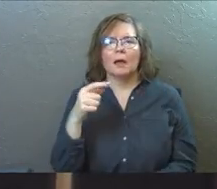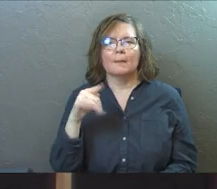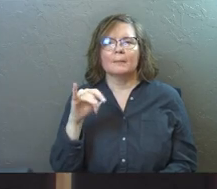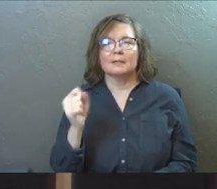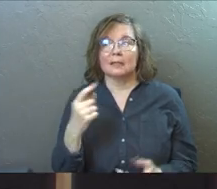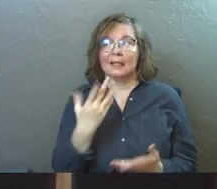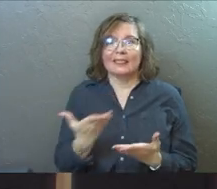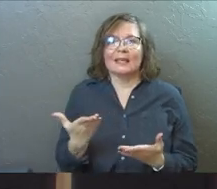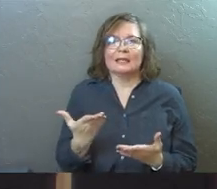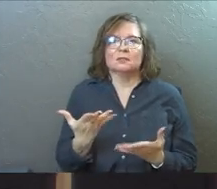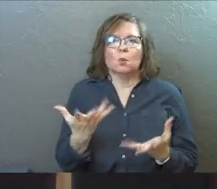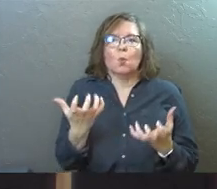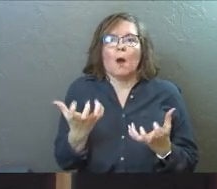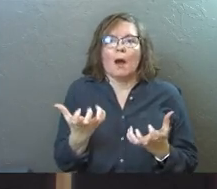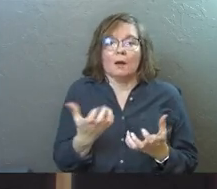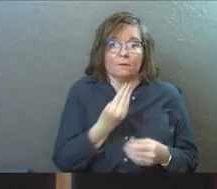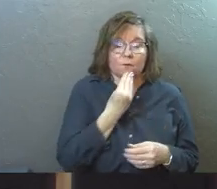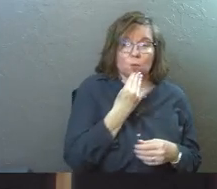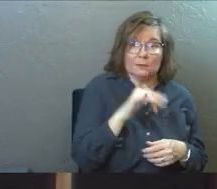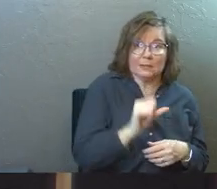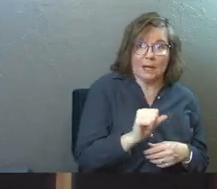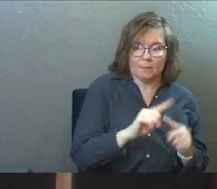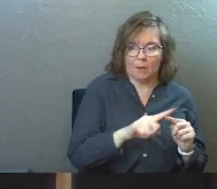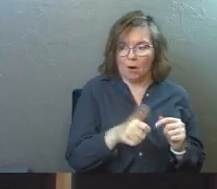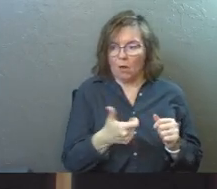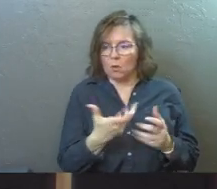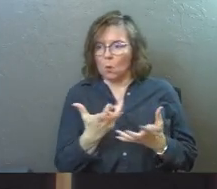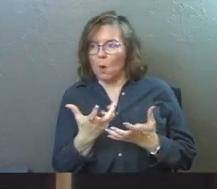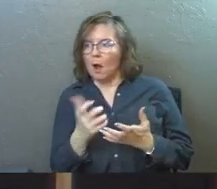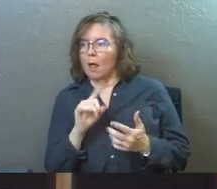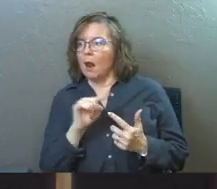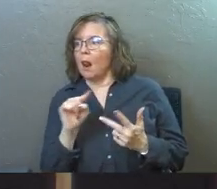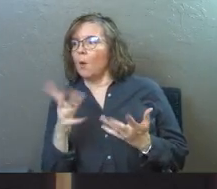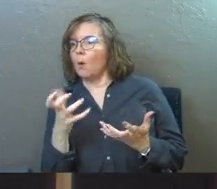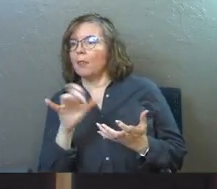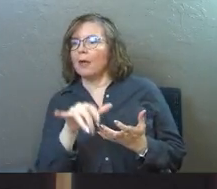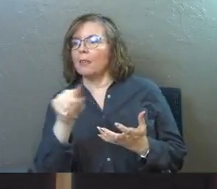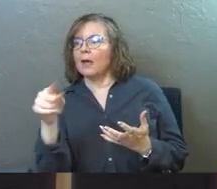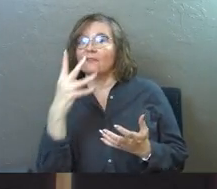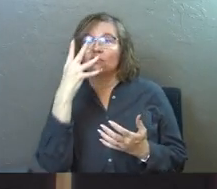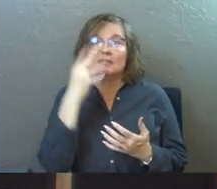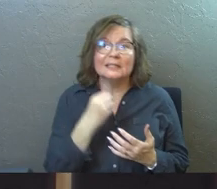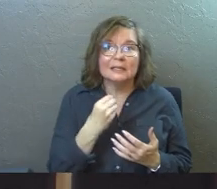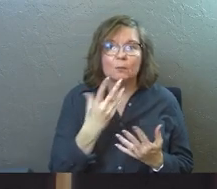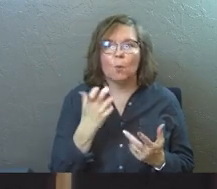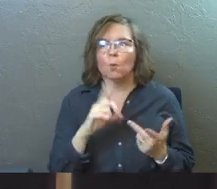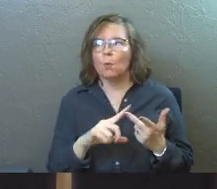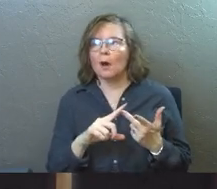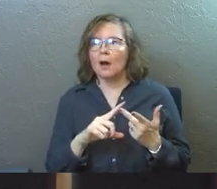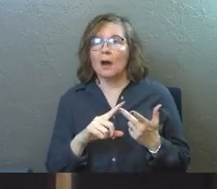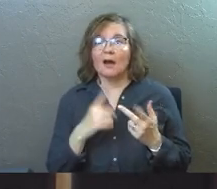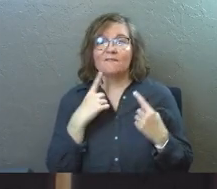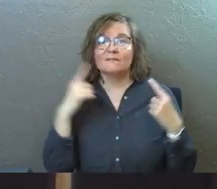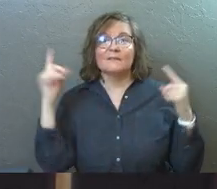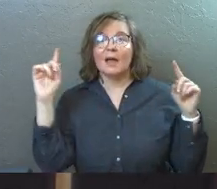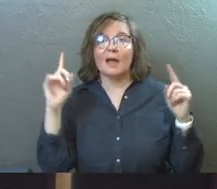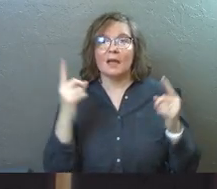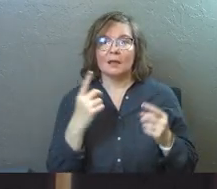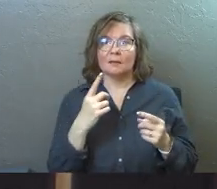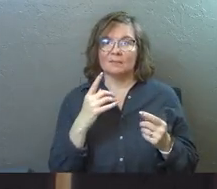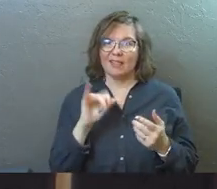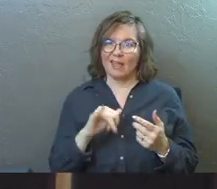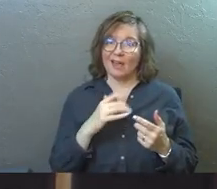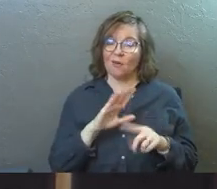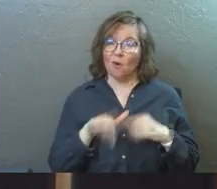How many things do you want? You got an appetite for food. You got an appetite for sleep. You got an appetite for fame. Yes.